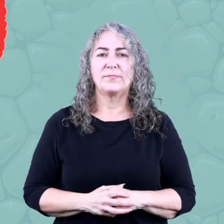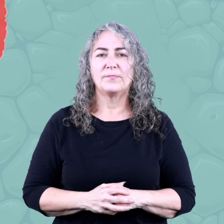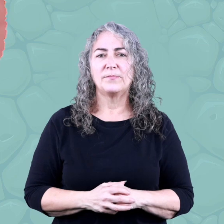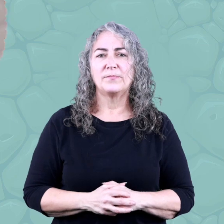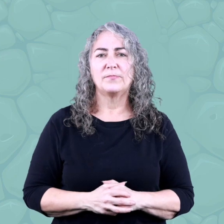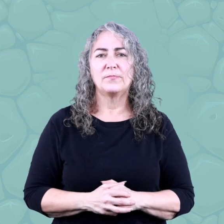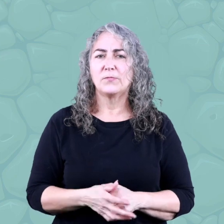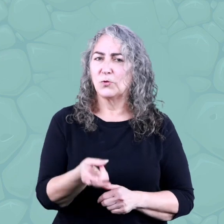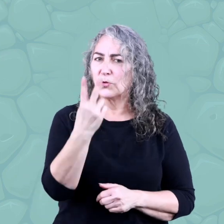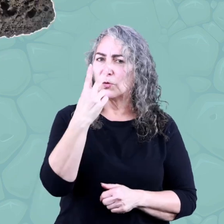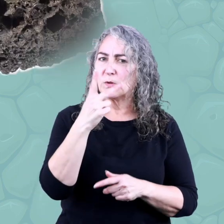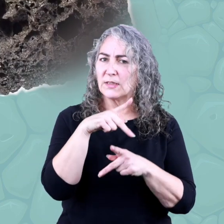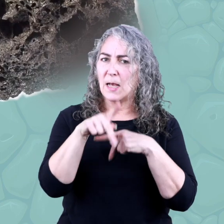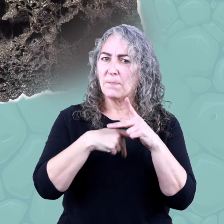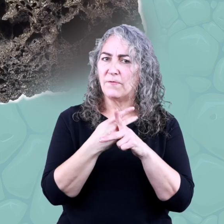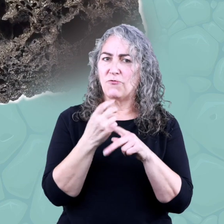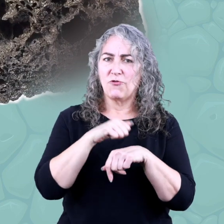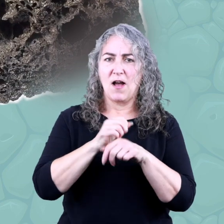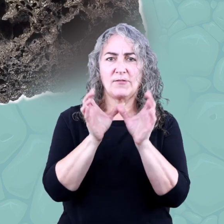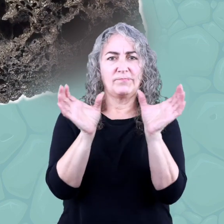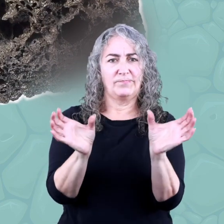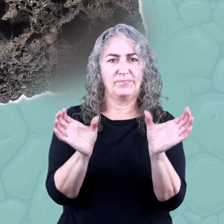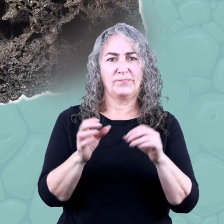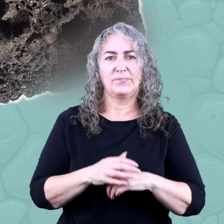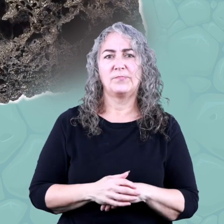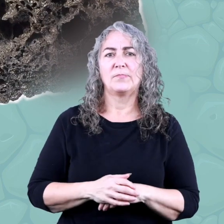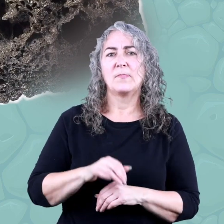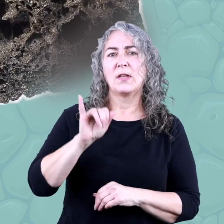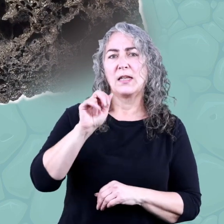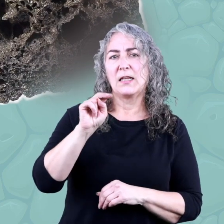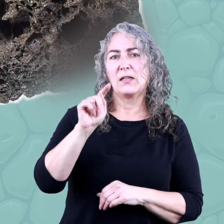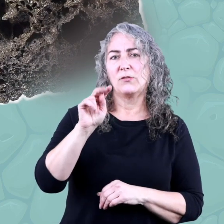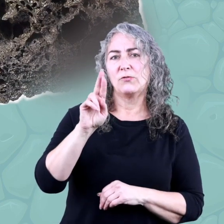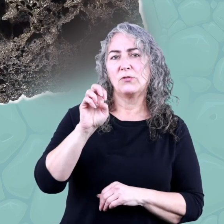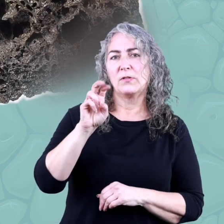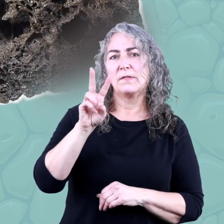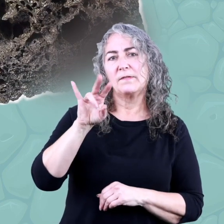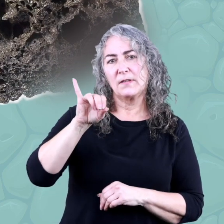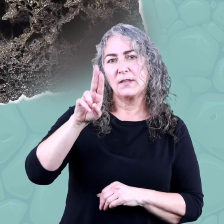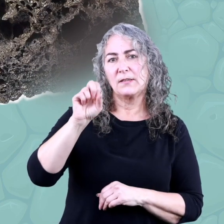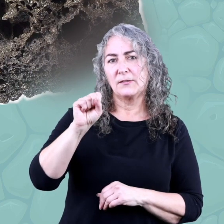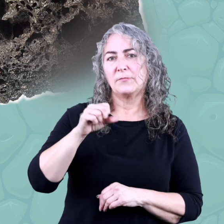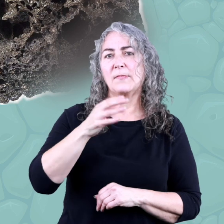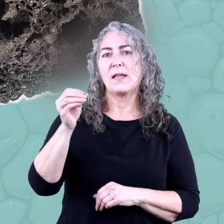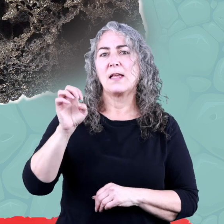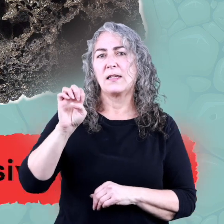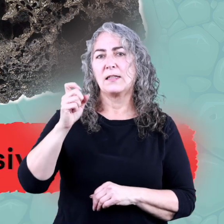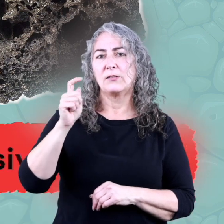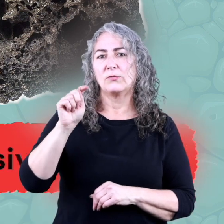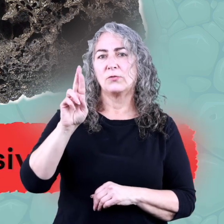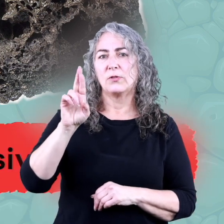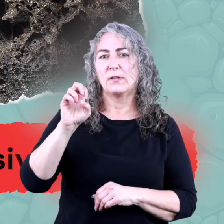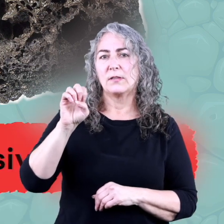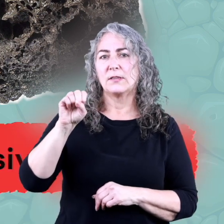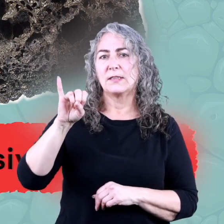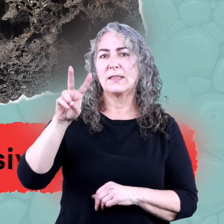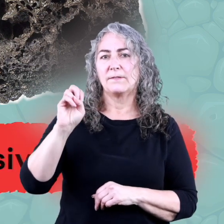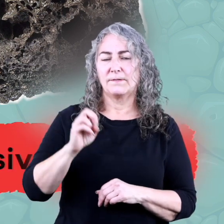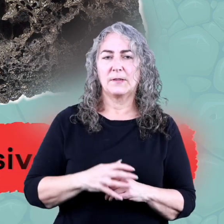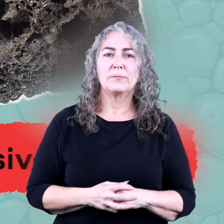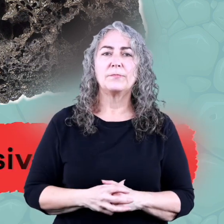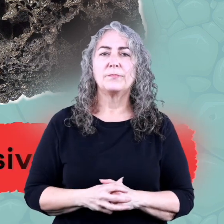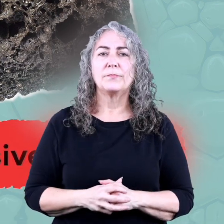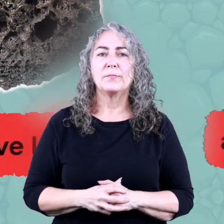There are two types of igneous rock, intrusive and extrusive.